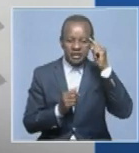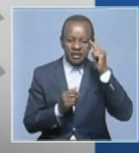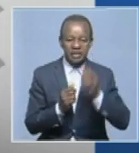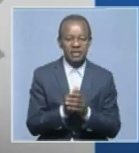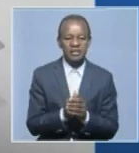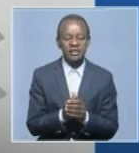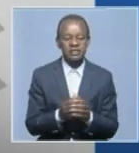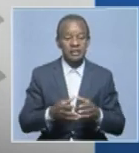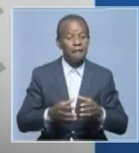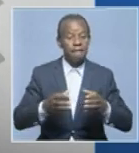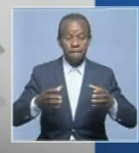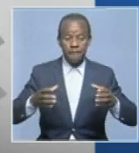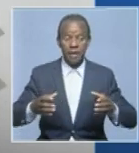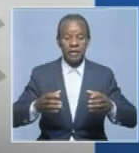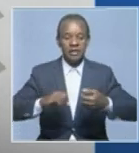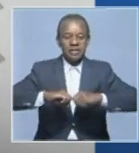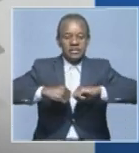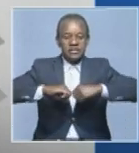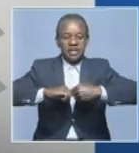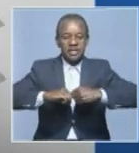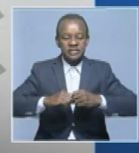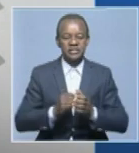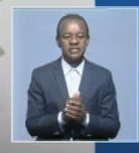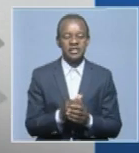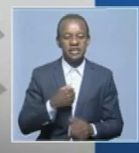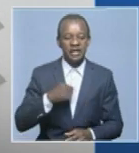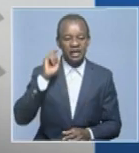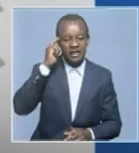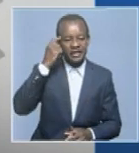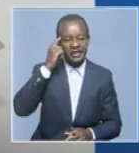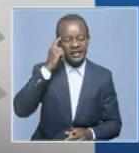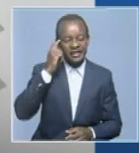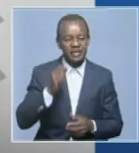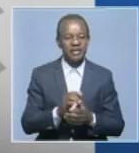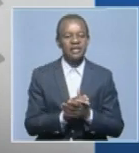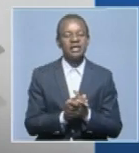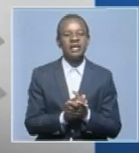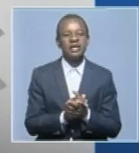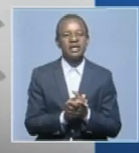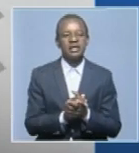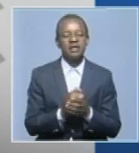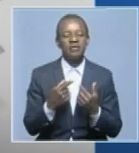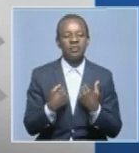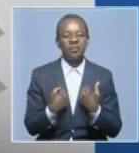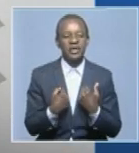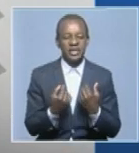beings, and I think we need to bring down certain negative